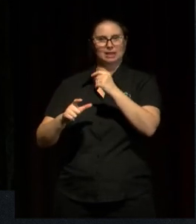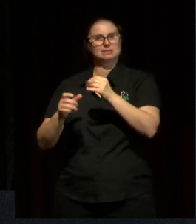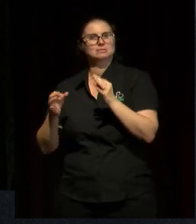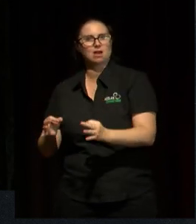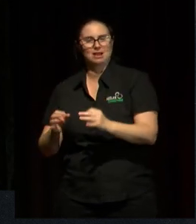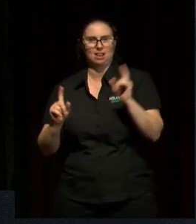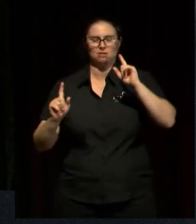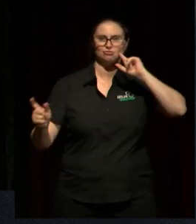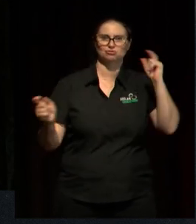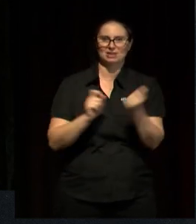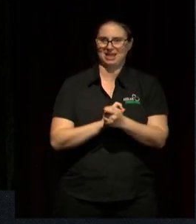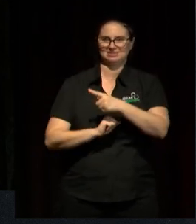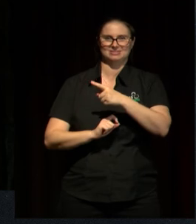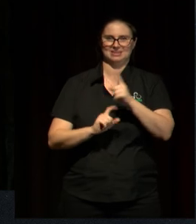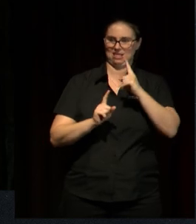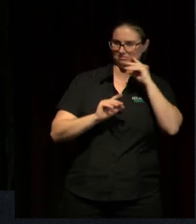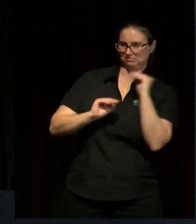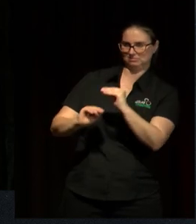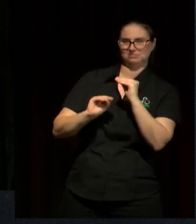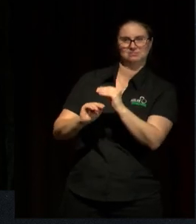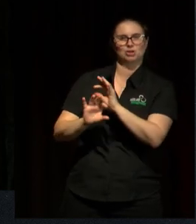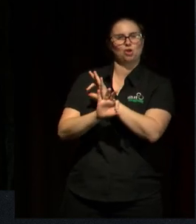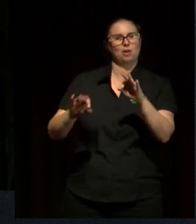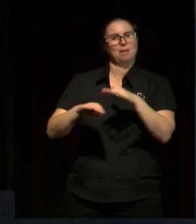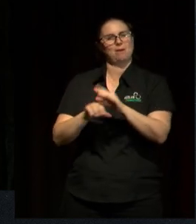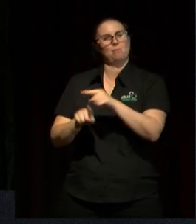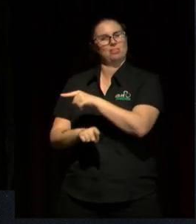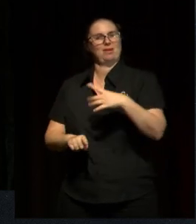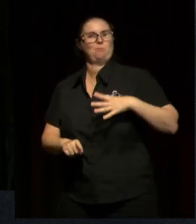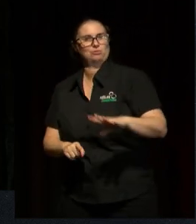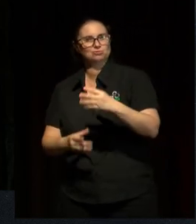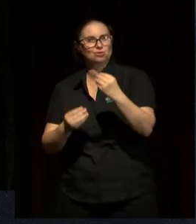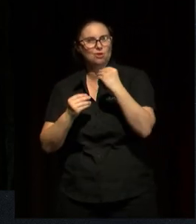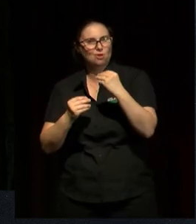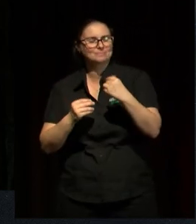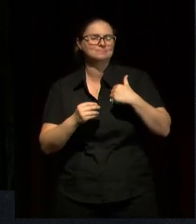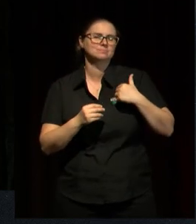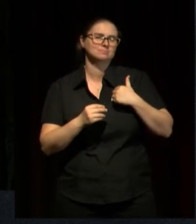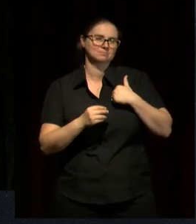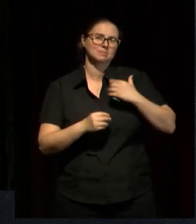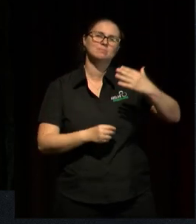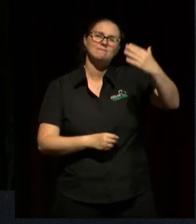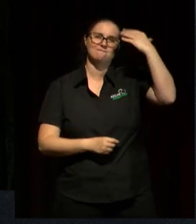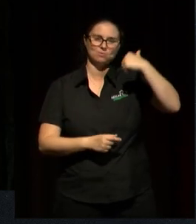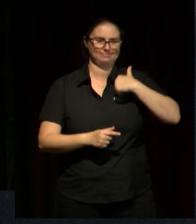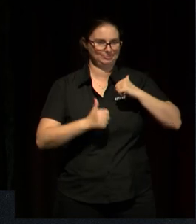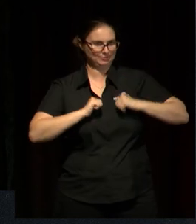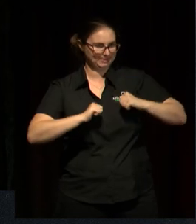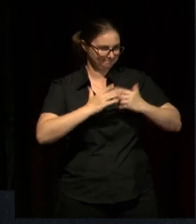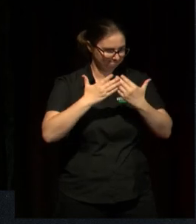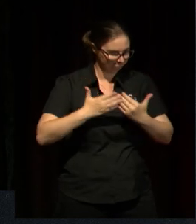here. And I believe when I trained as a teacher in the 70s, certainly the